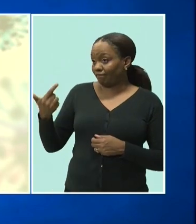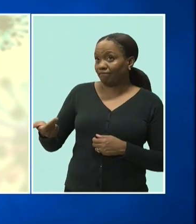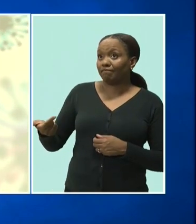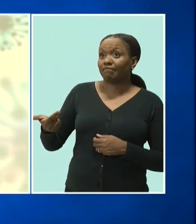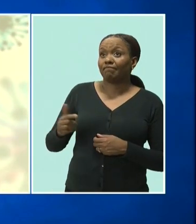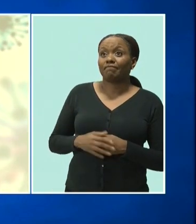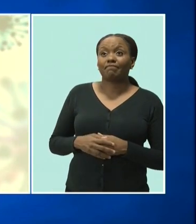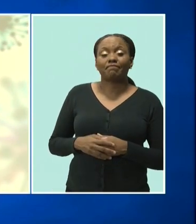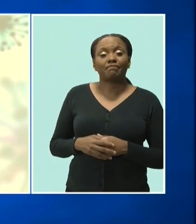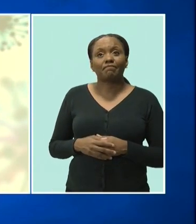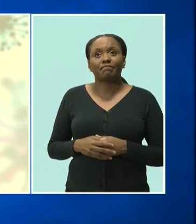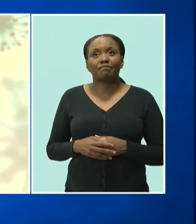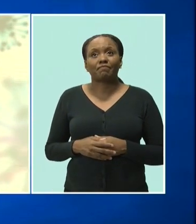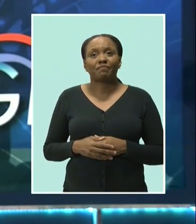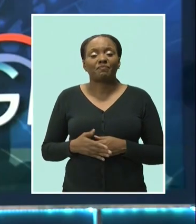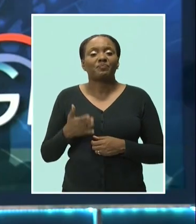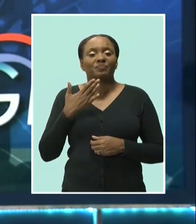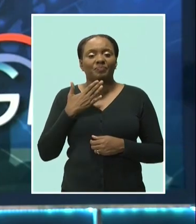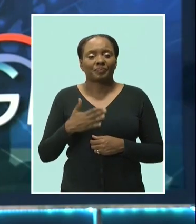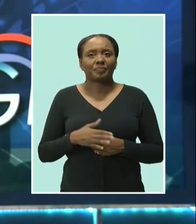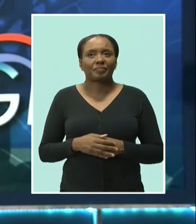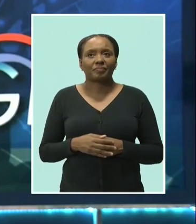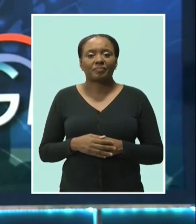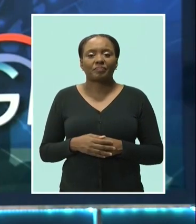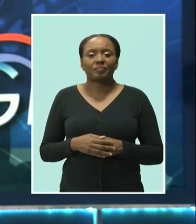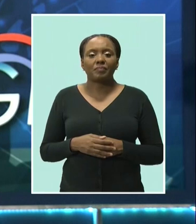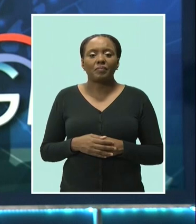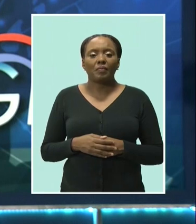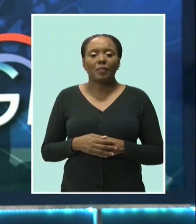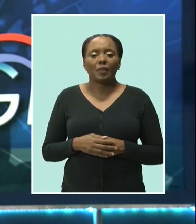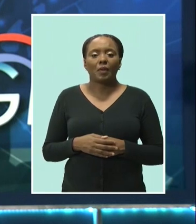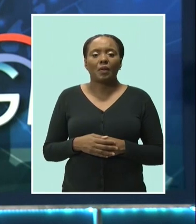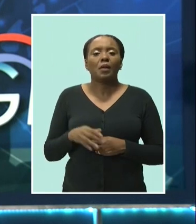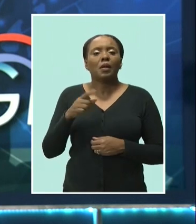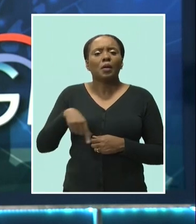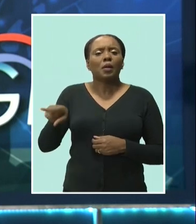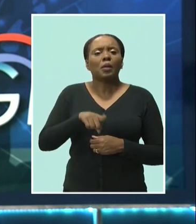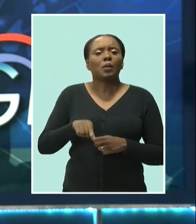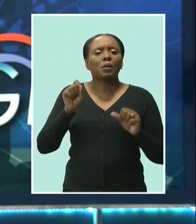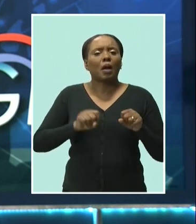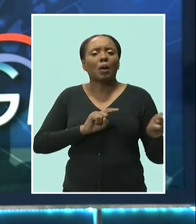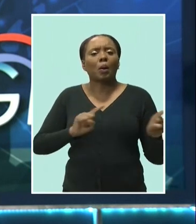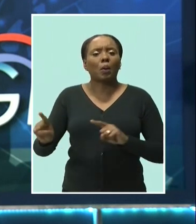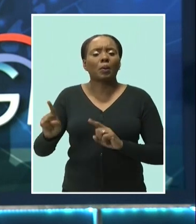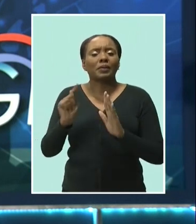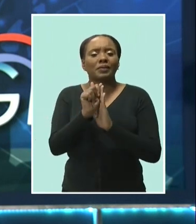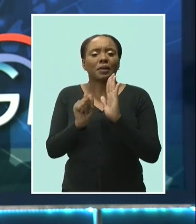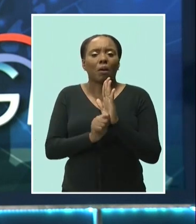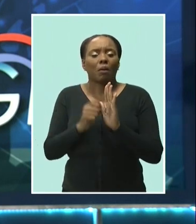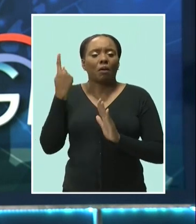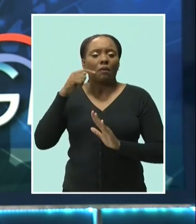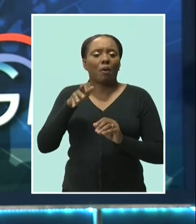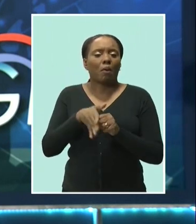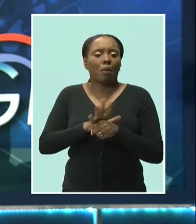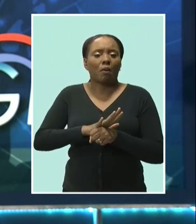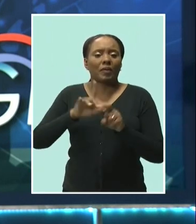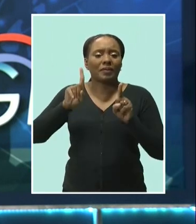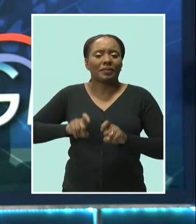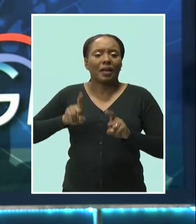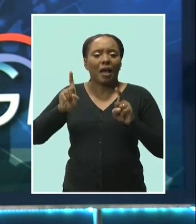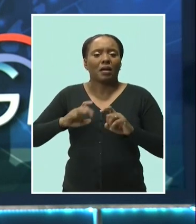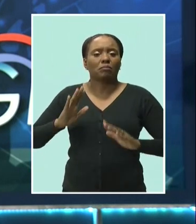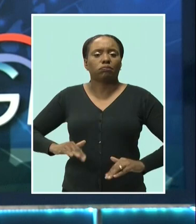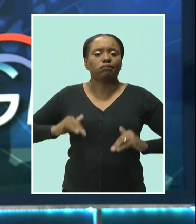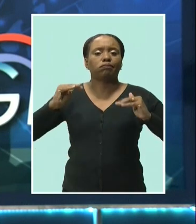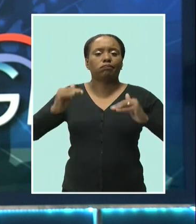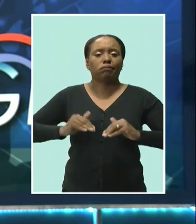Thanks, Shane. Well, the public can now access COVID-19 testing in the city of Bridgetown as the Ministry of Health ramps up